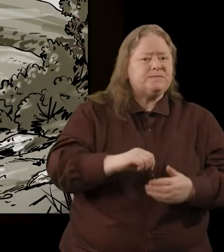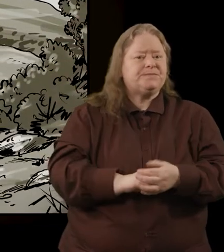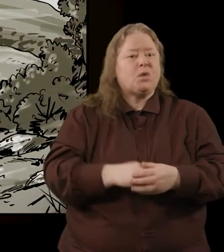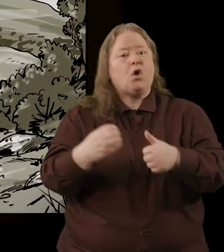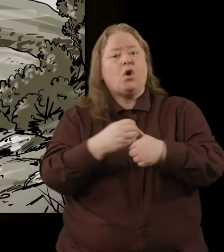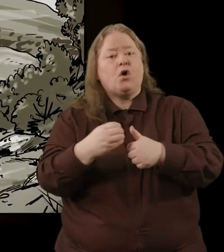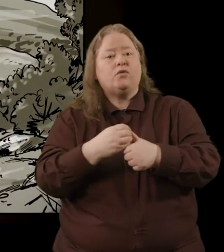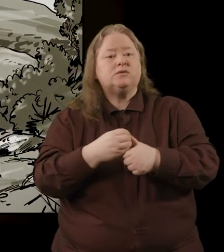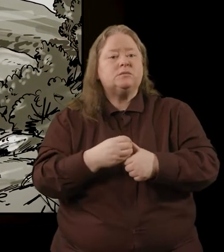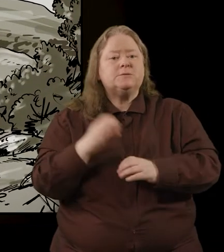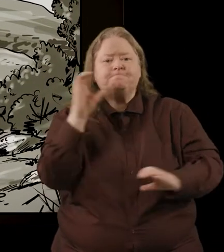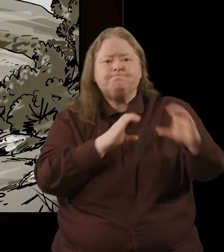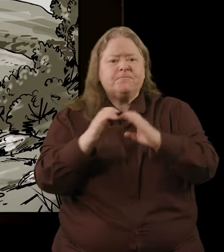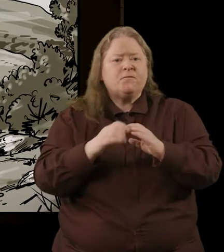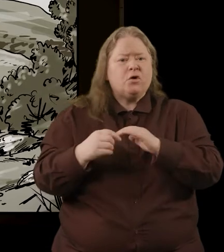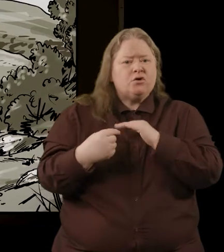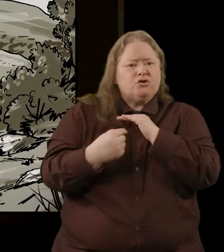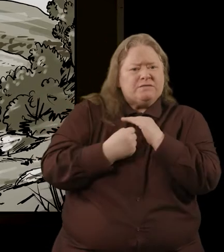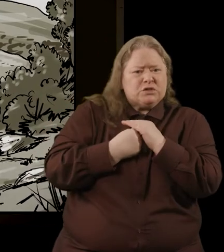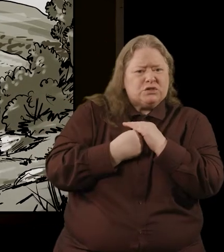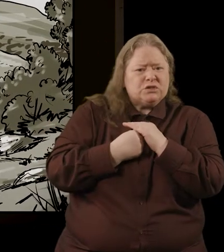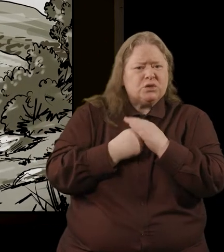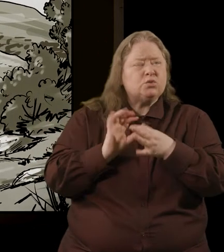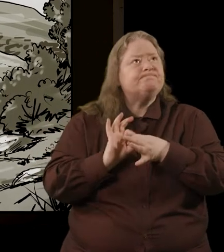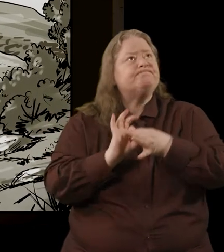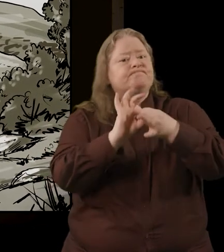Some may have been seeking refuge or to connect with God.